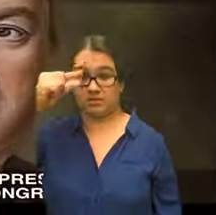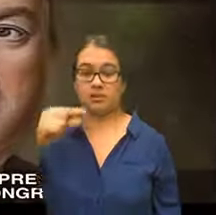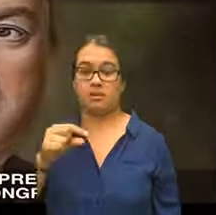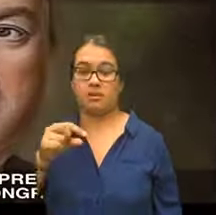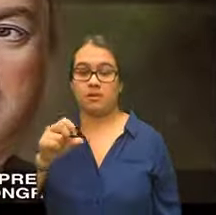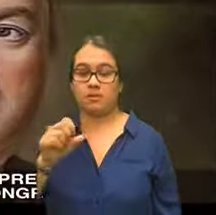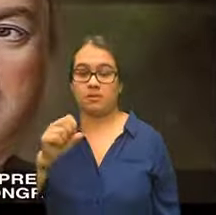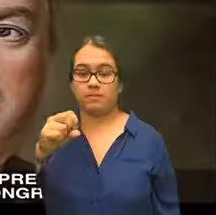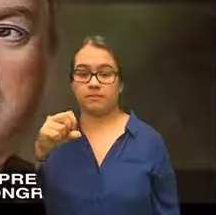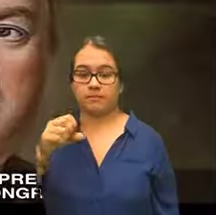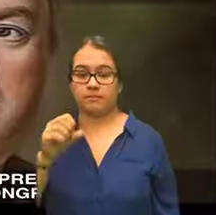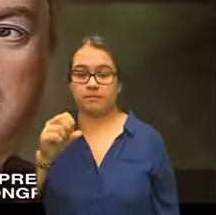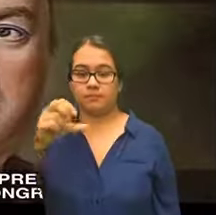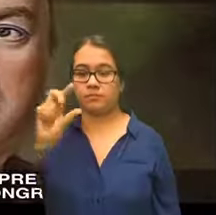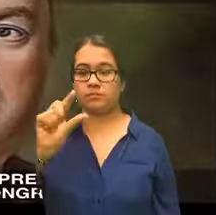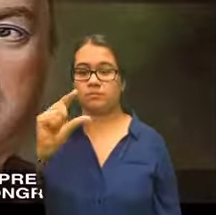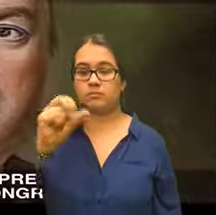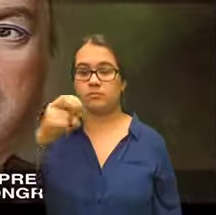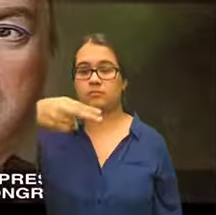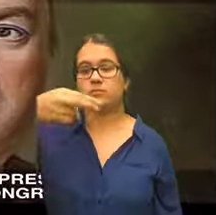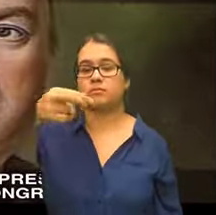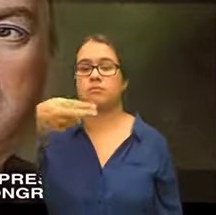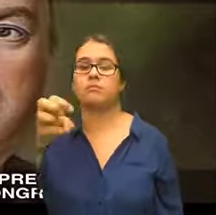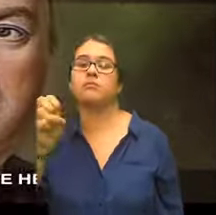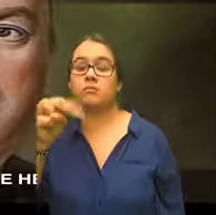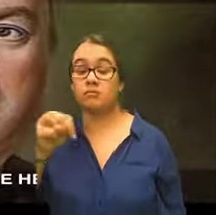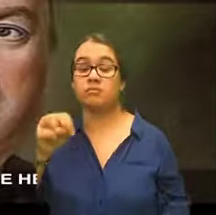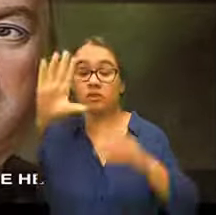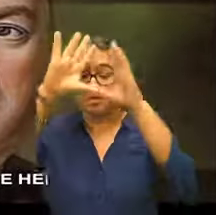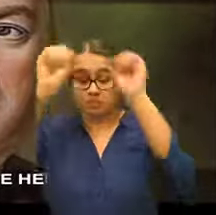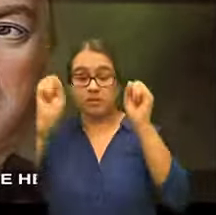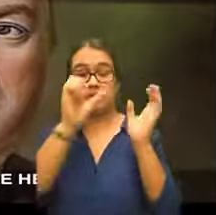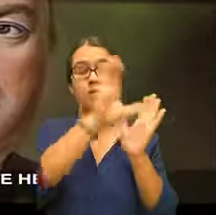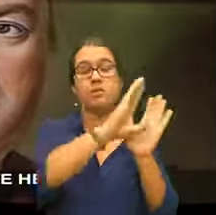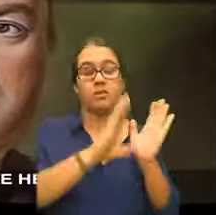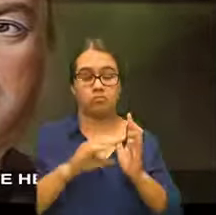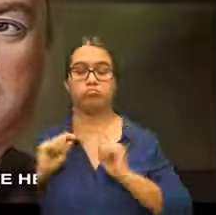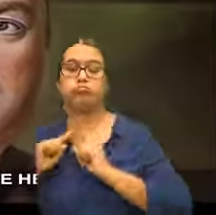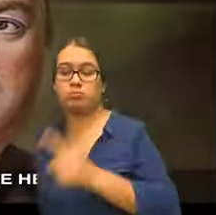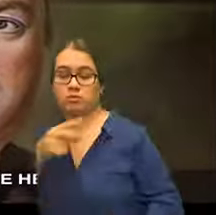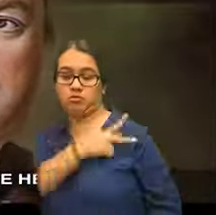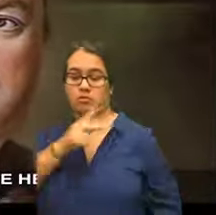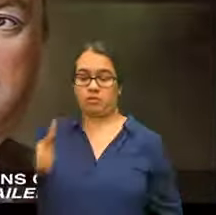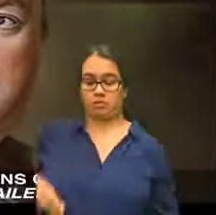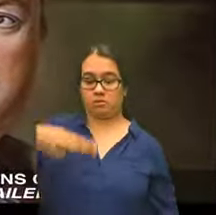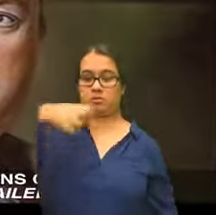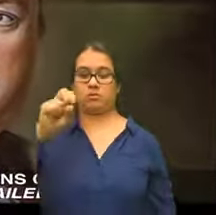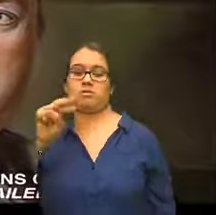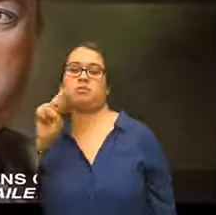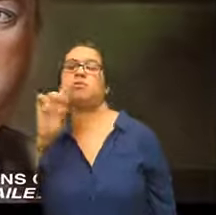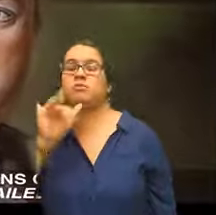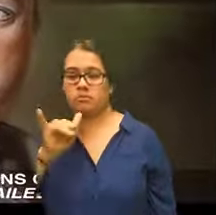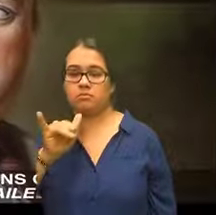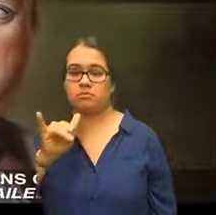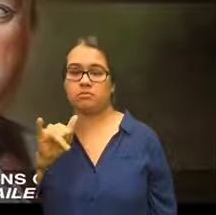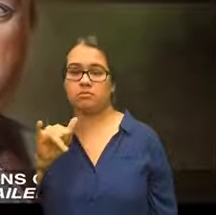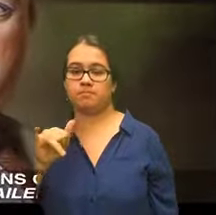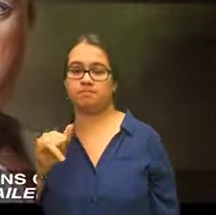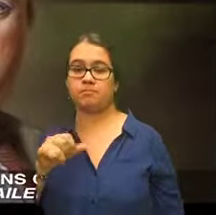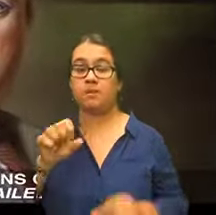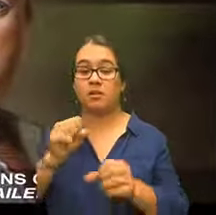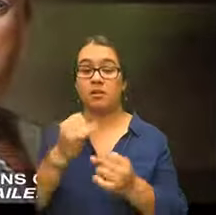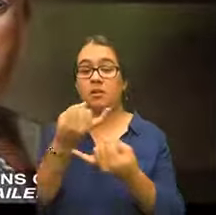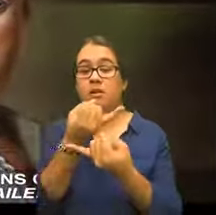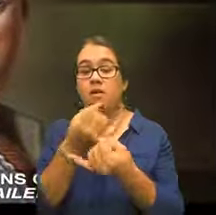states that Nathaniel Gorham, president of the Continental Congress has approached Prince Henry of Prussia our free